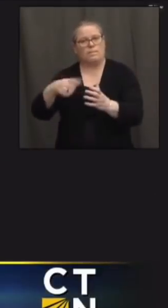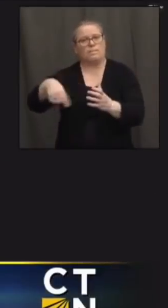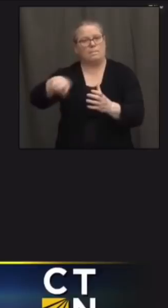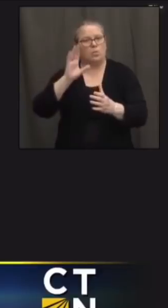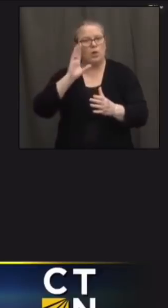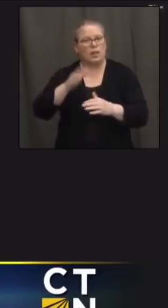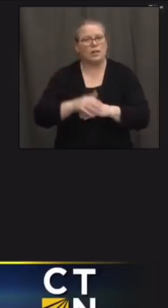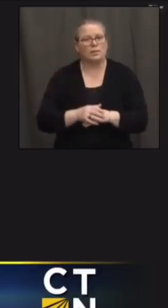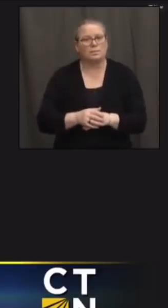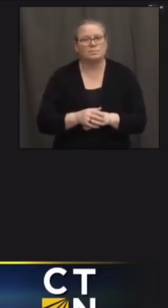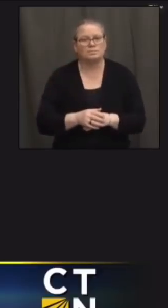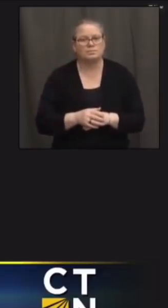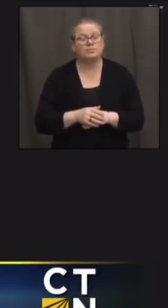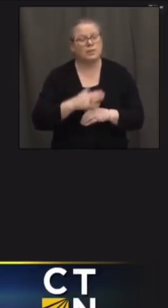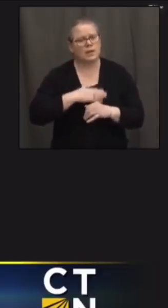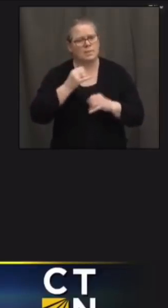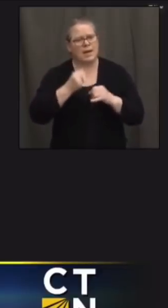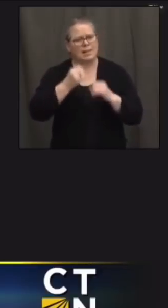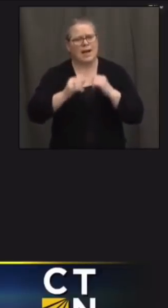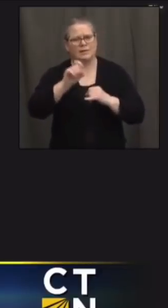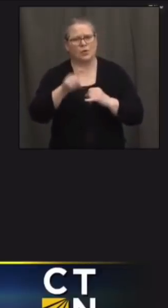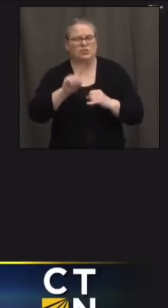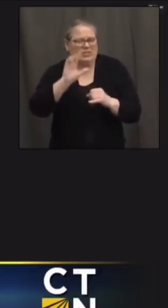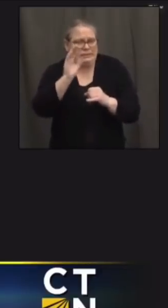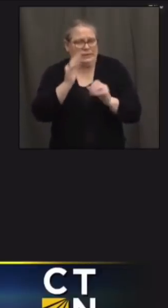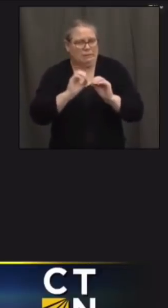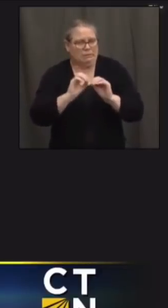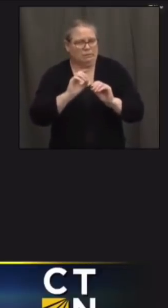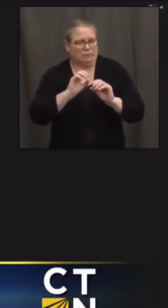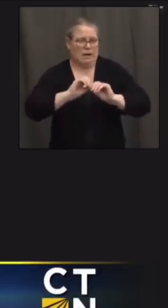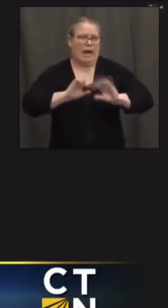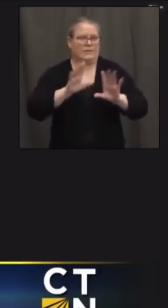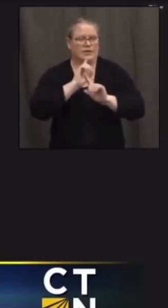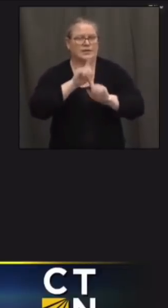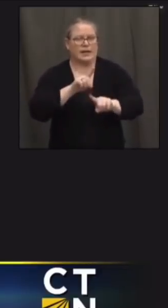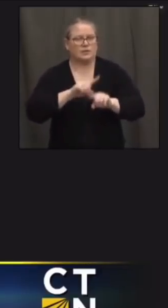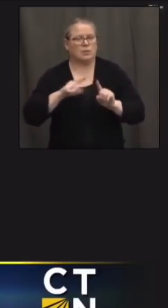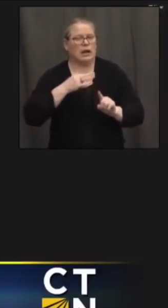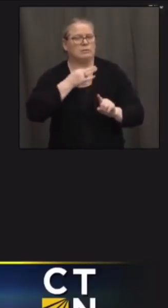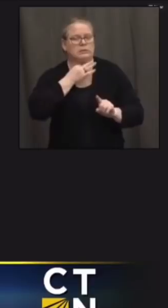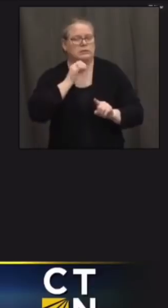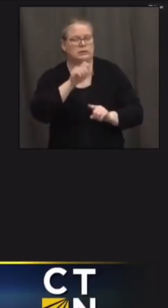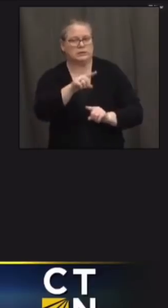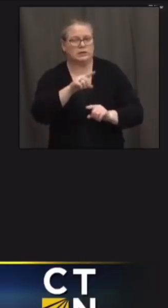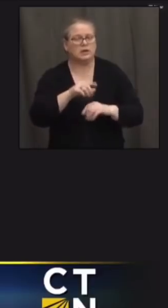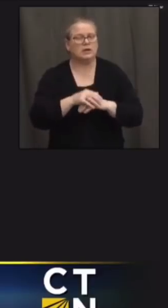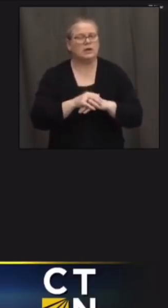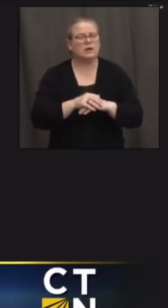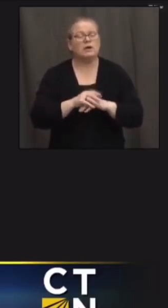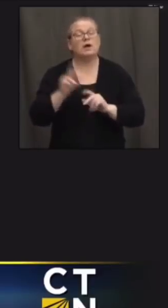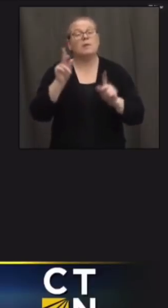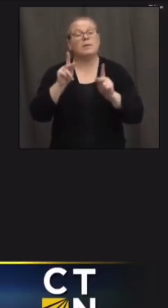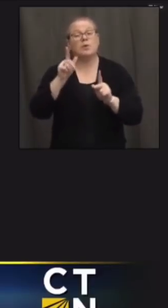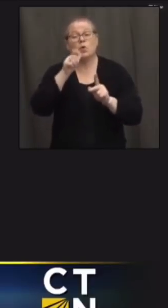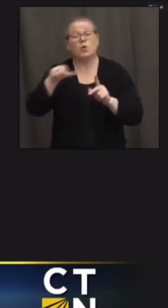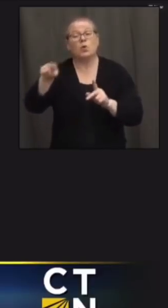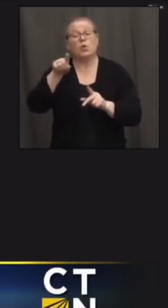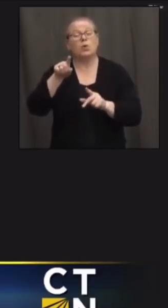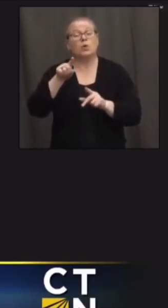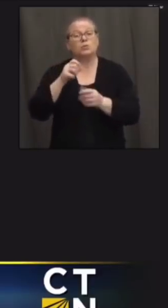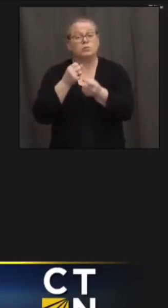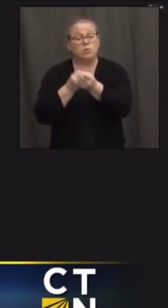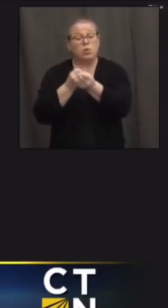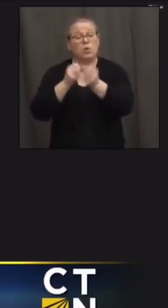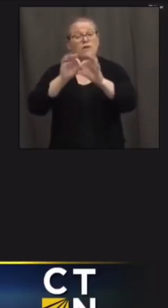question would be and it seems pretty obvious but i just want to confirm uh following up on what sue said about uncompensated caregivers it looks uh like